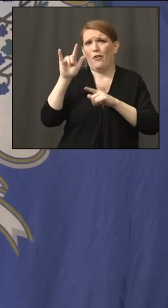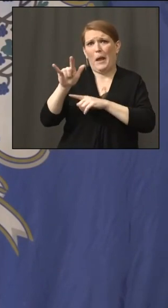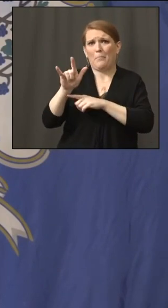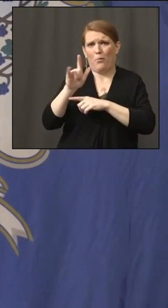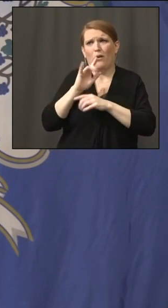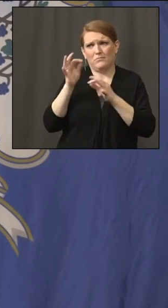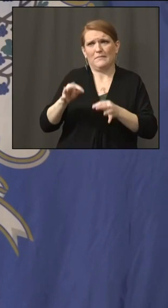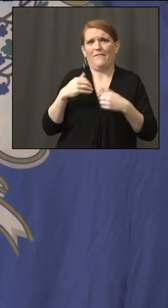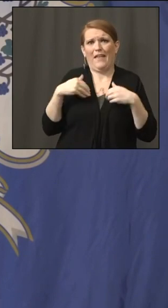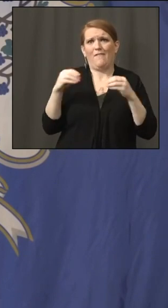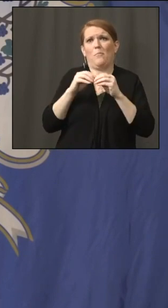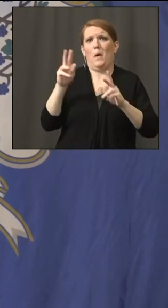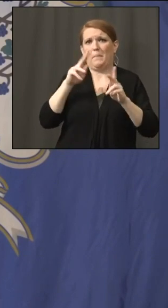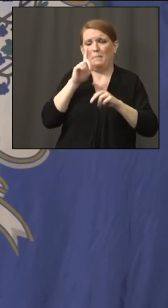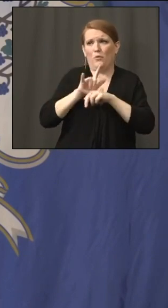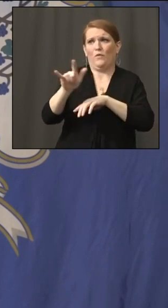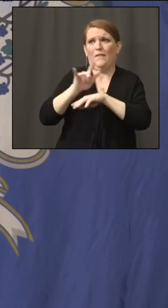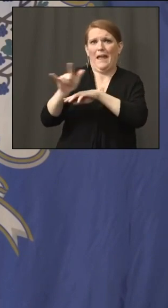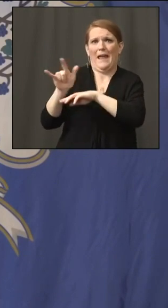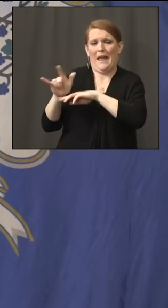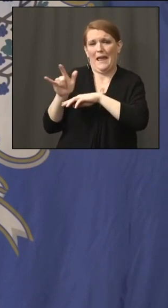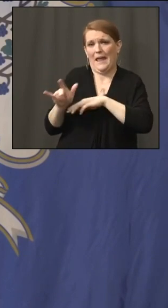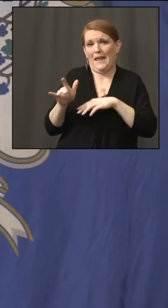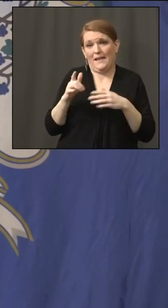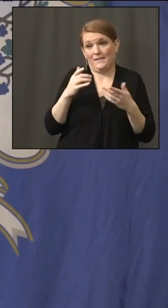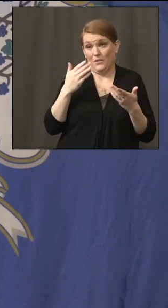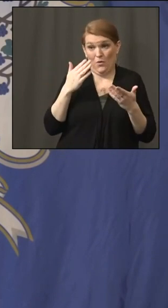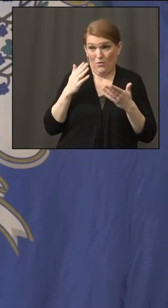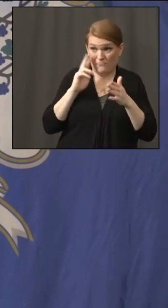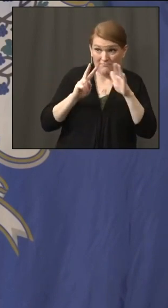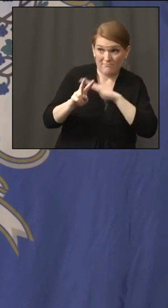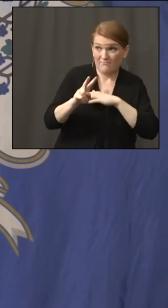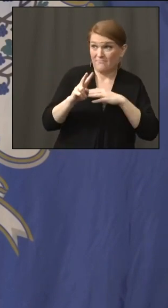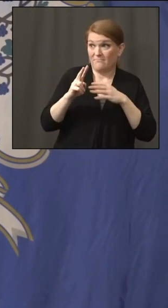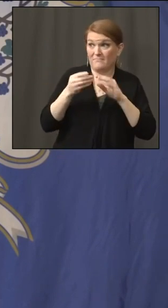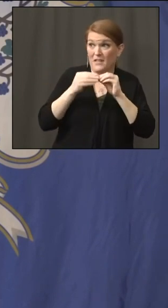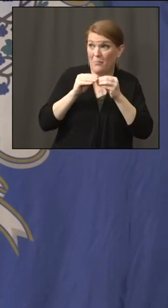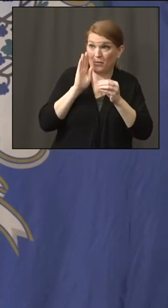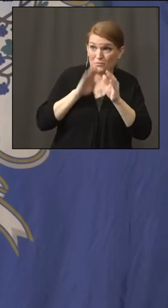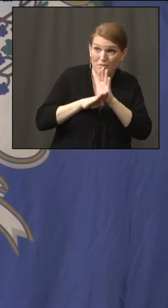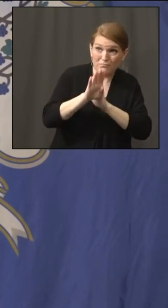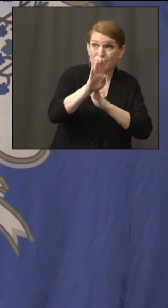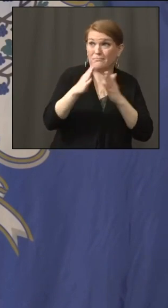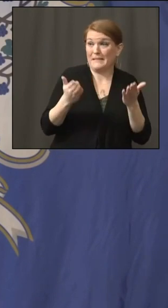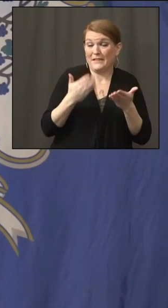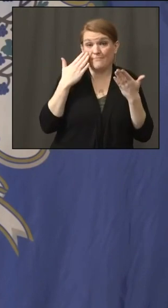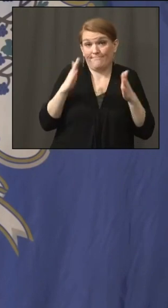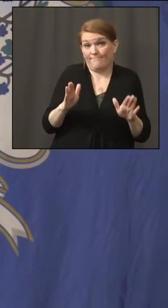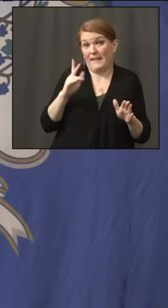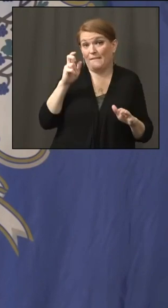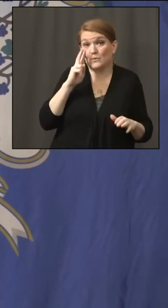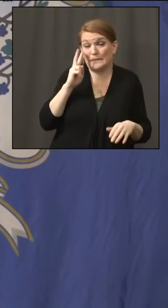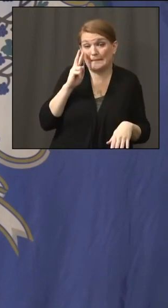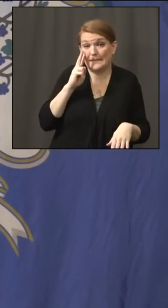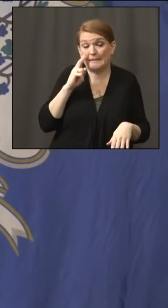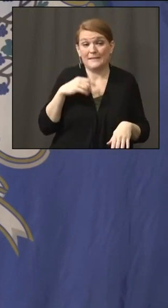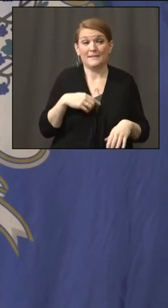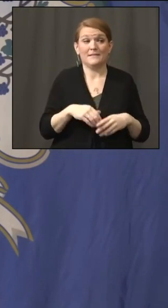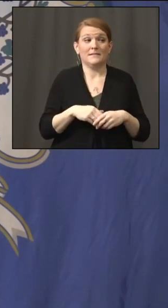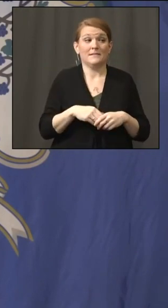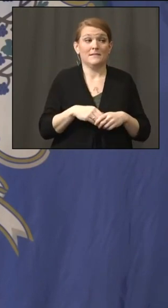And we'll just have to wait and see, I think, won't we? I hope the people are coming in from out of state or out of town, they